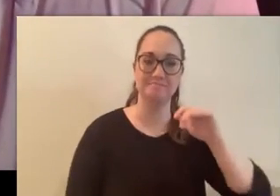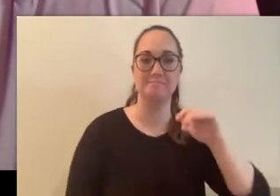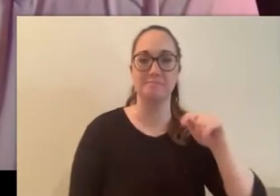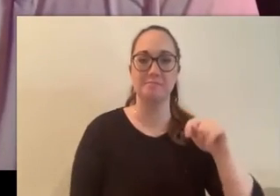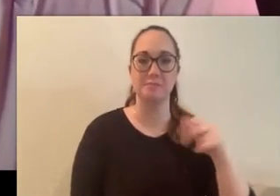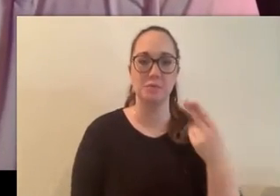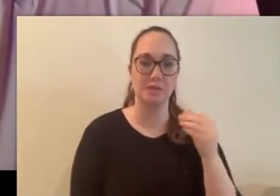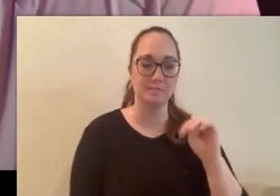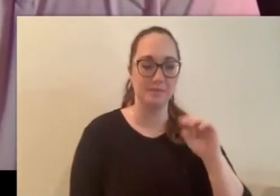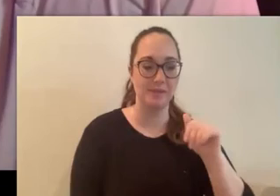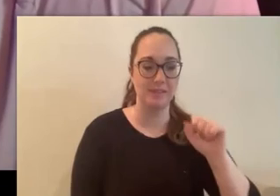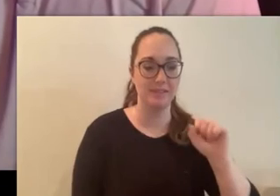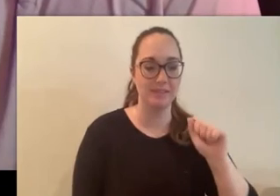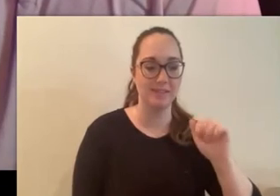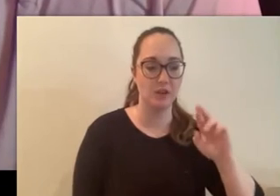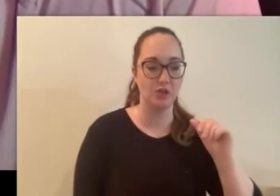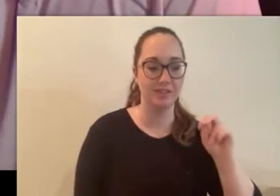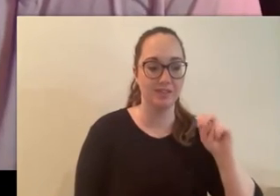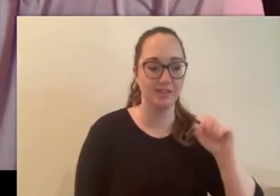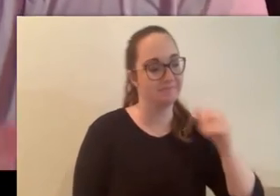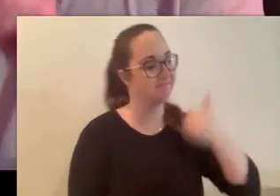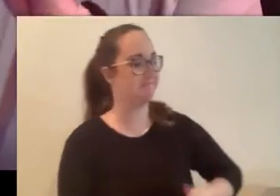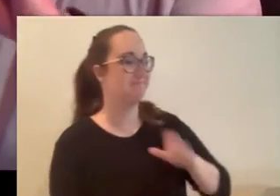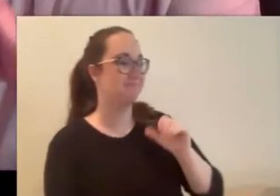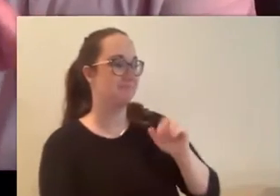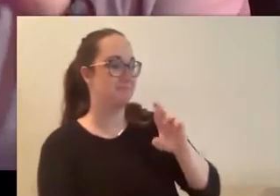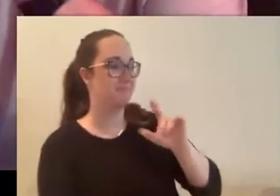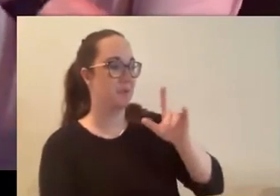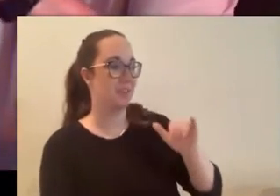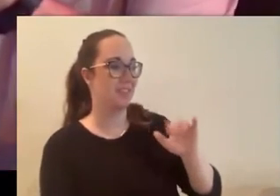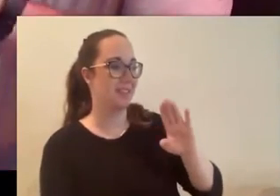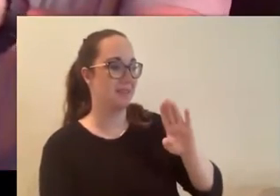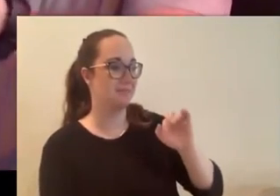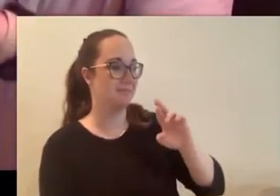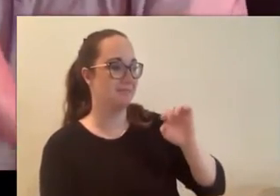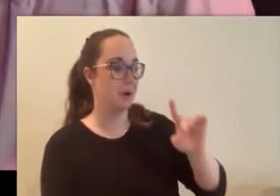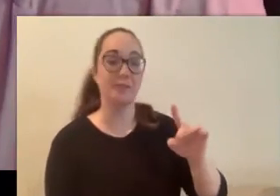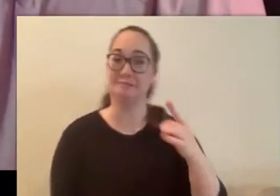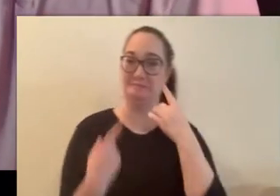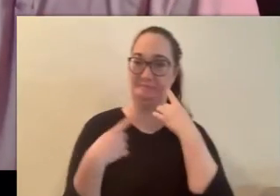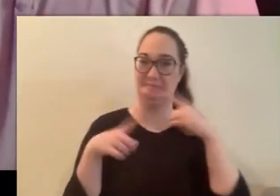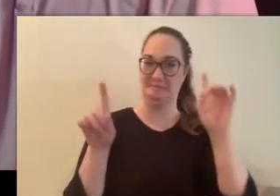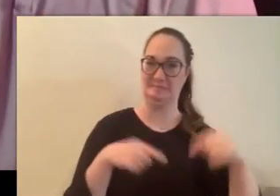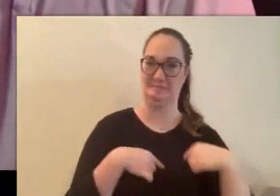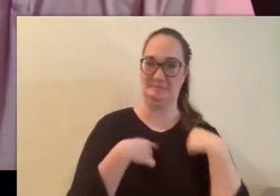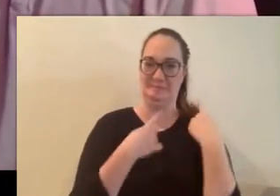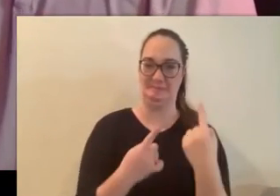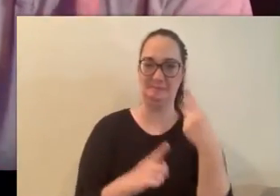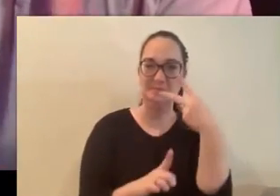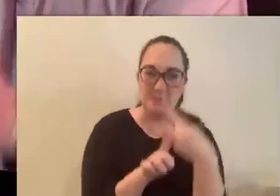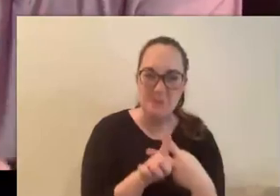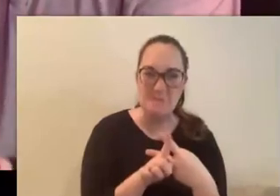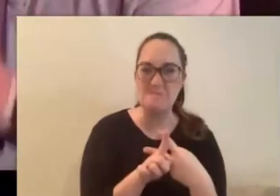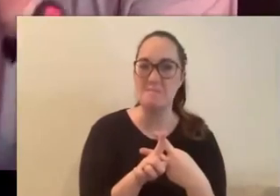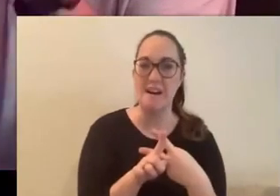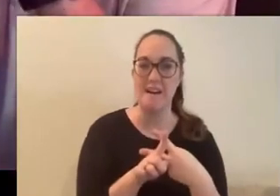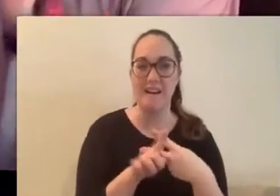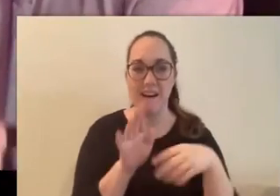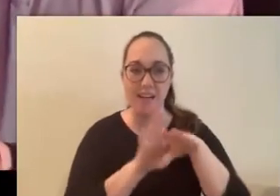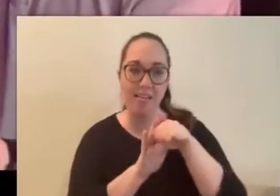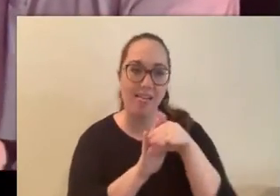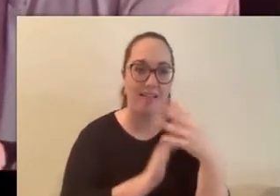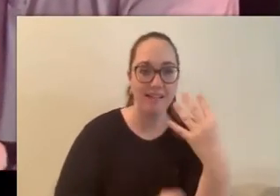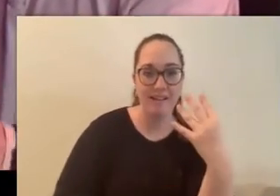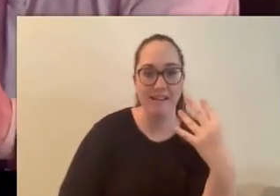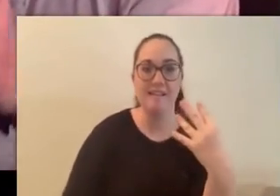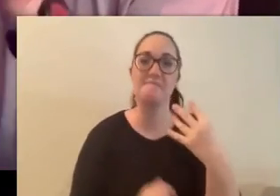this is week eight carly we've gone two whole months of doing this show and we've made it